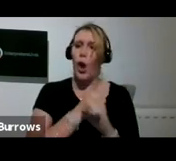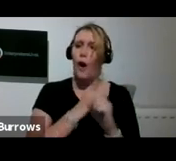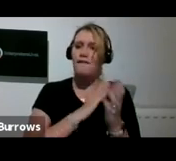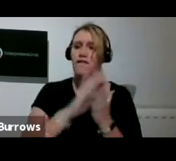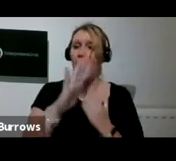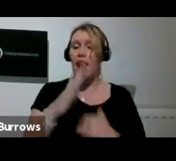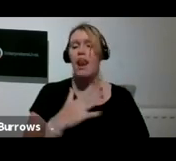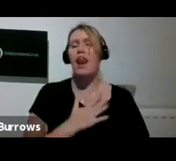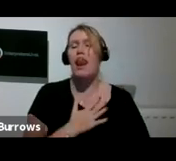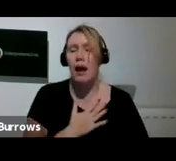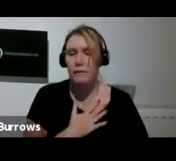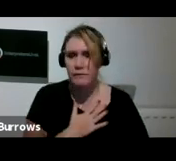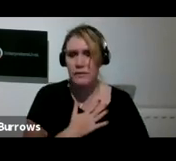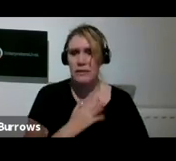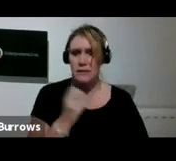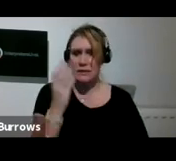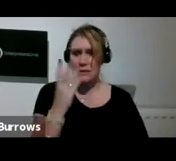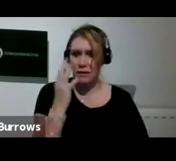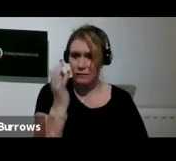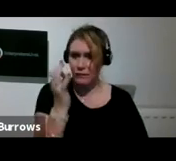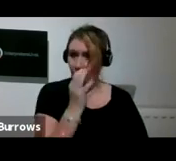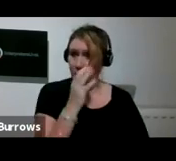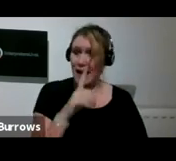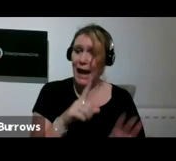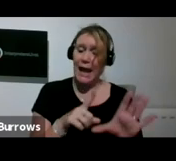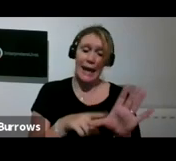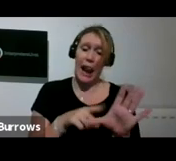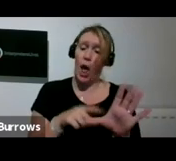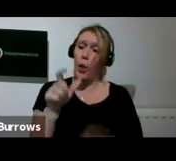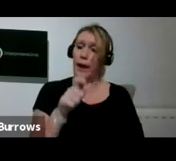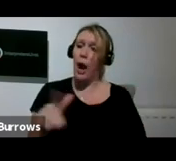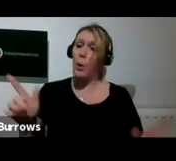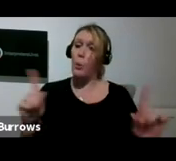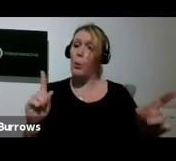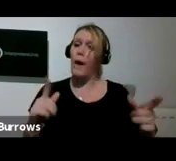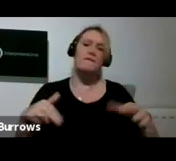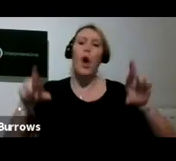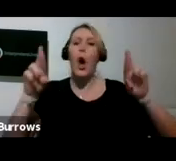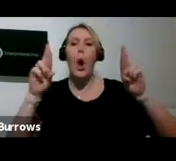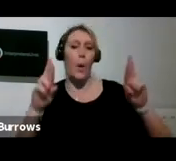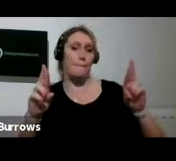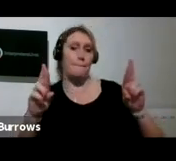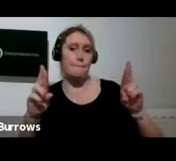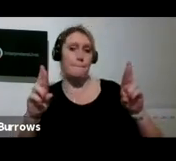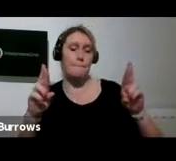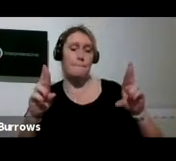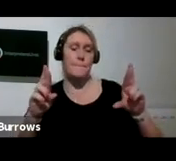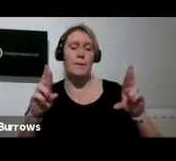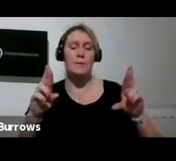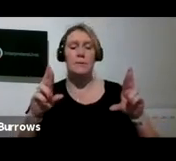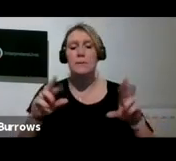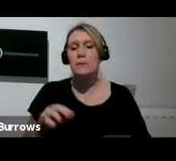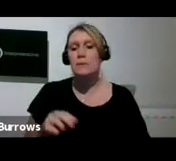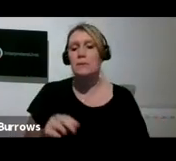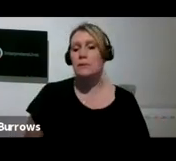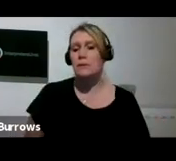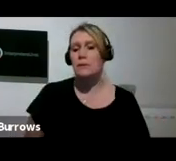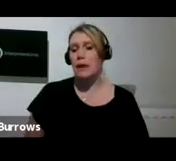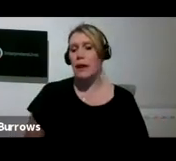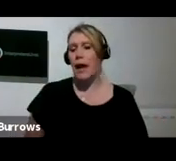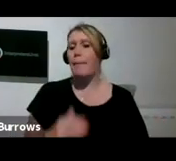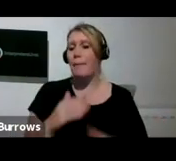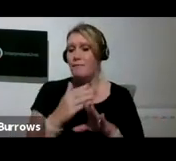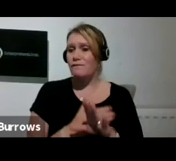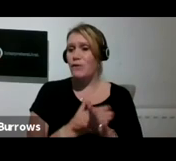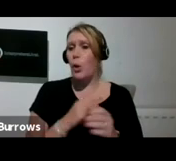apparently. So, and he was painting to try and console people, to make people think their lives were a little bit